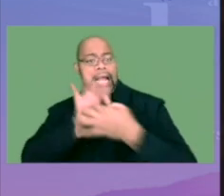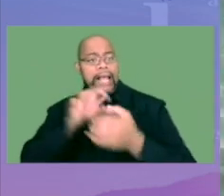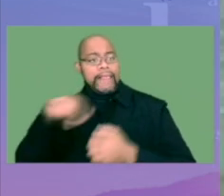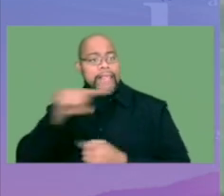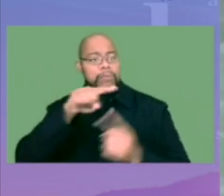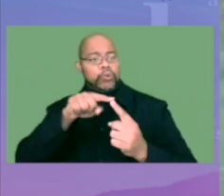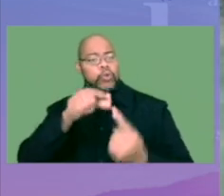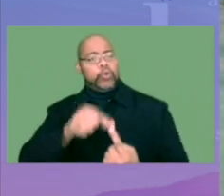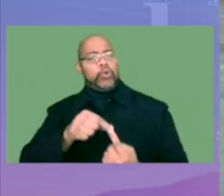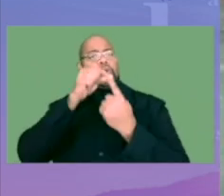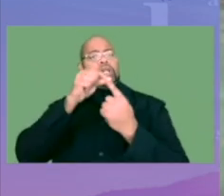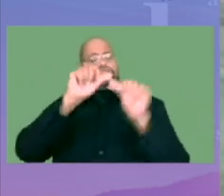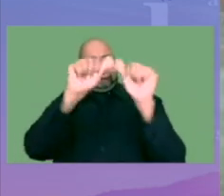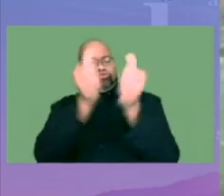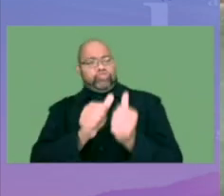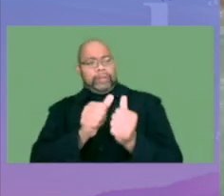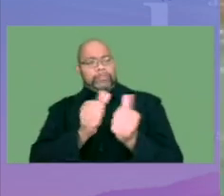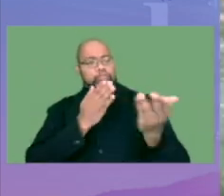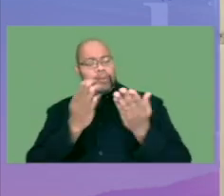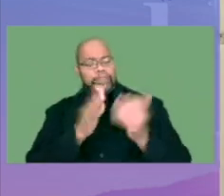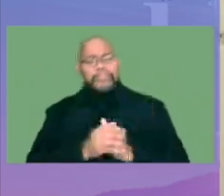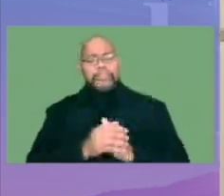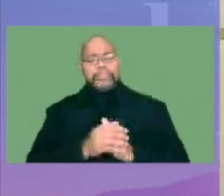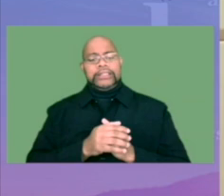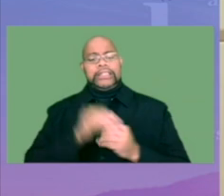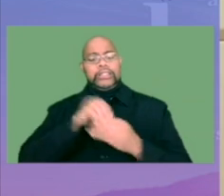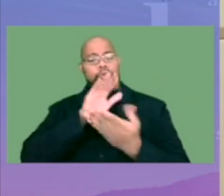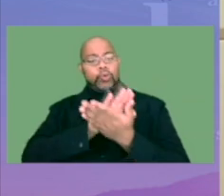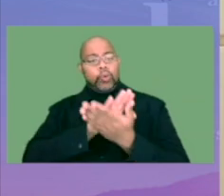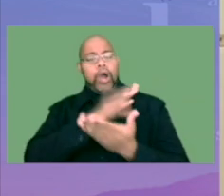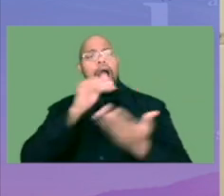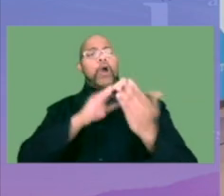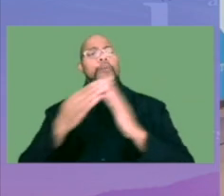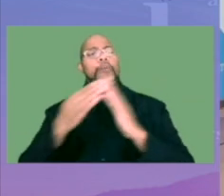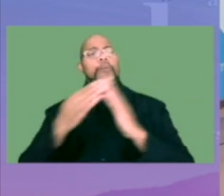uniquely tailored set of services in the school and community.